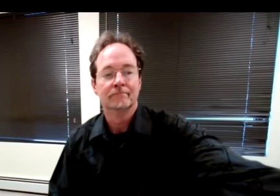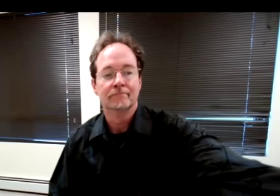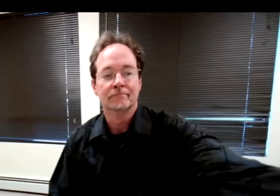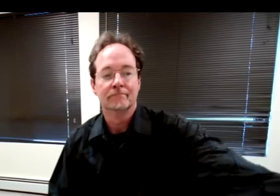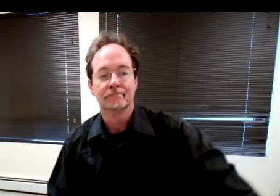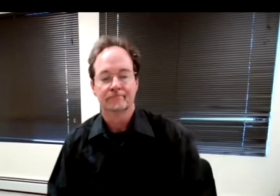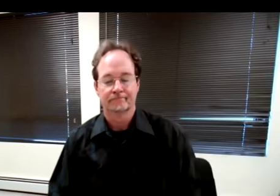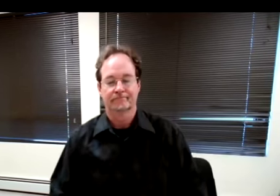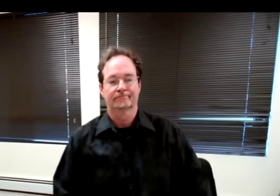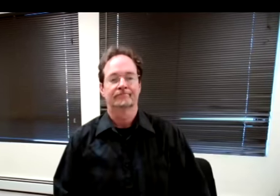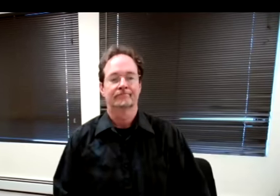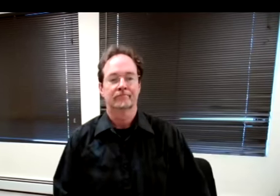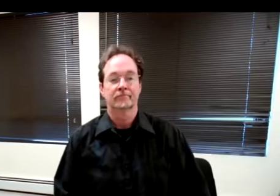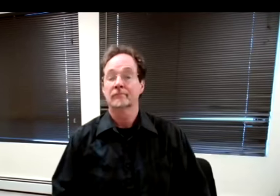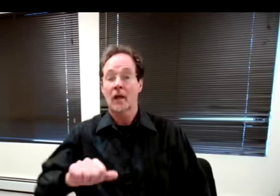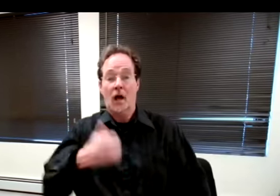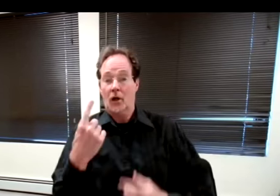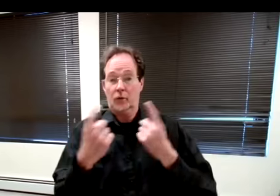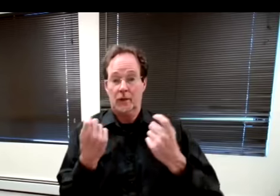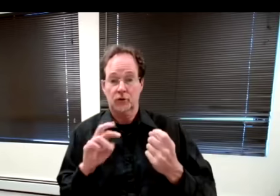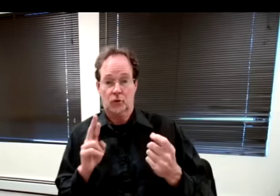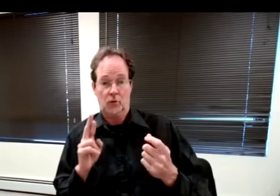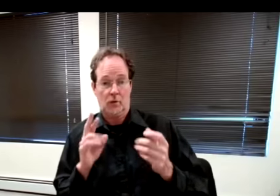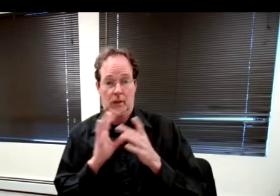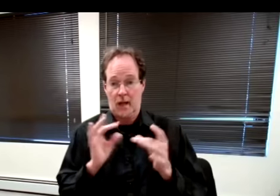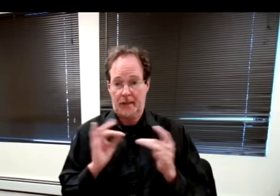Any other questions or comments?